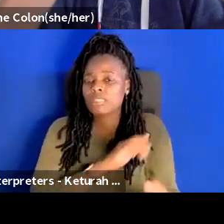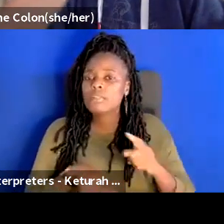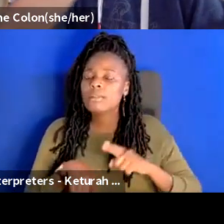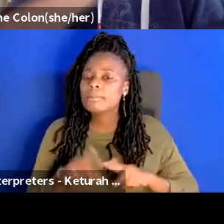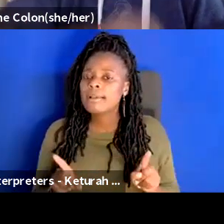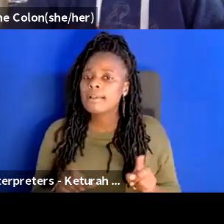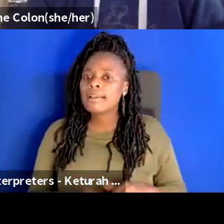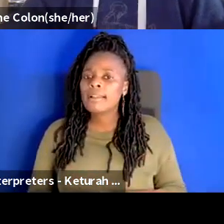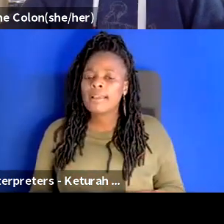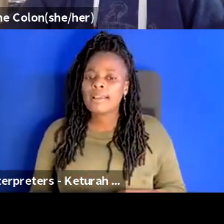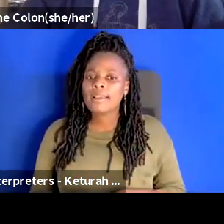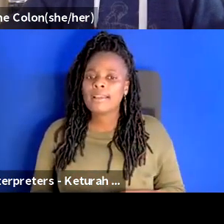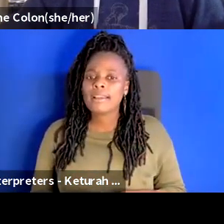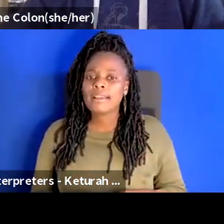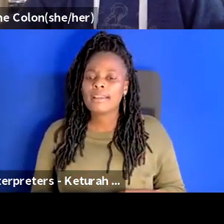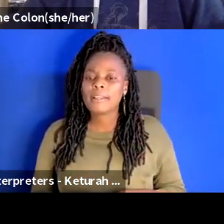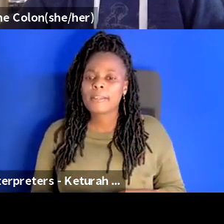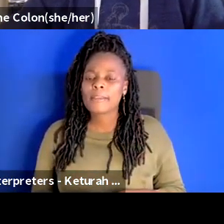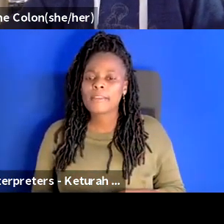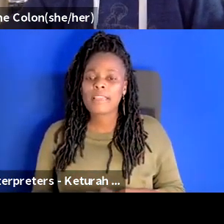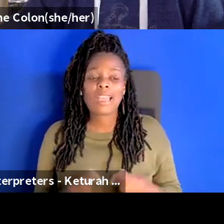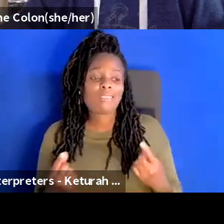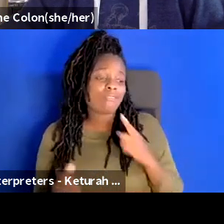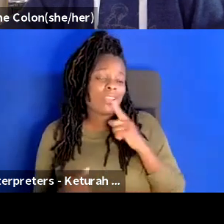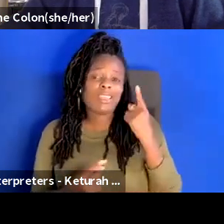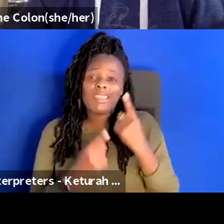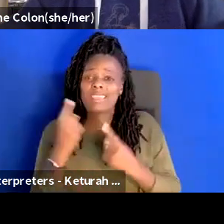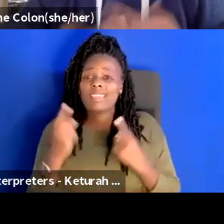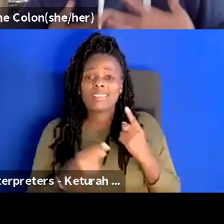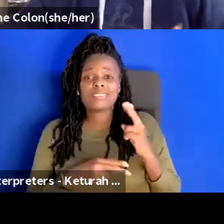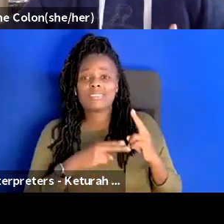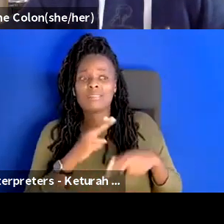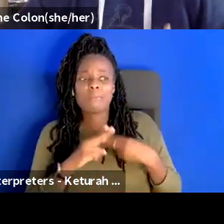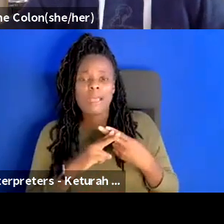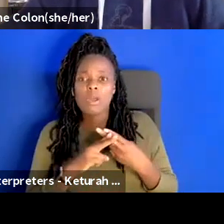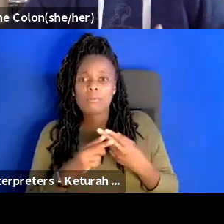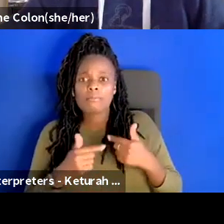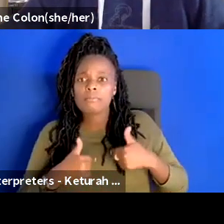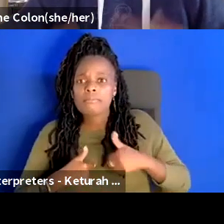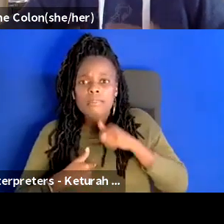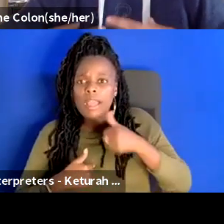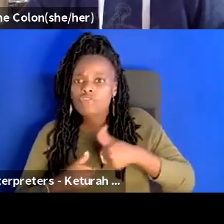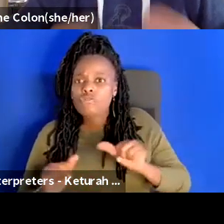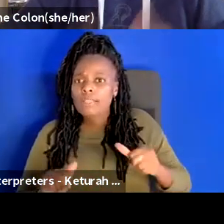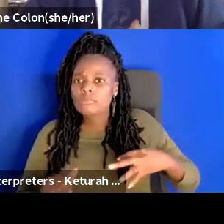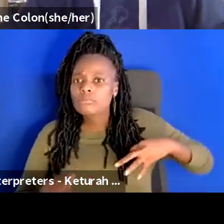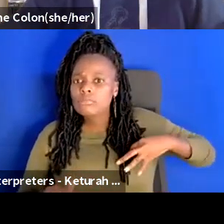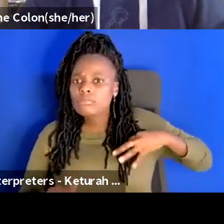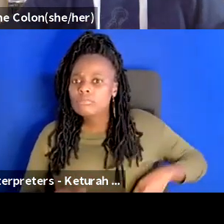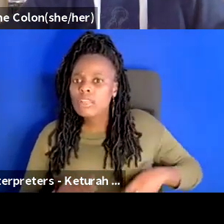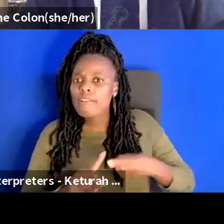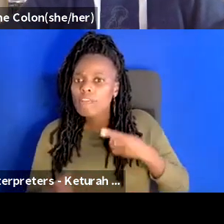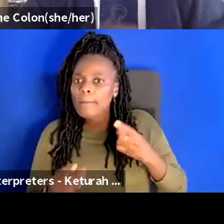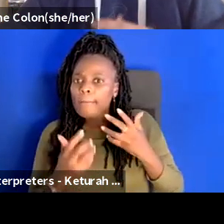i think it boils down to that like i'm not look i'm not trying to get anything out of the patron i'm trying to give